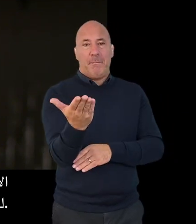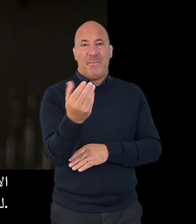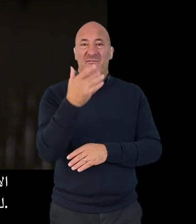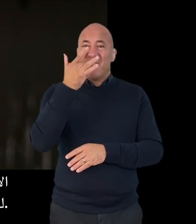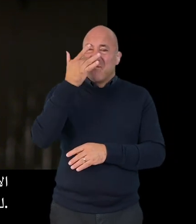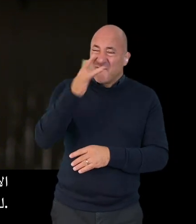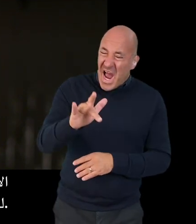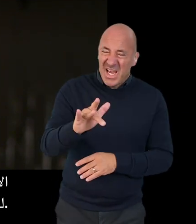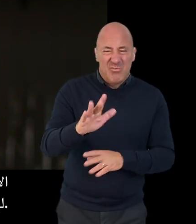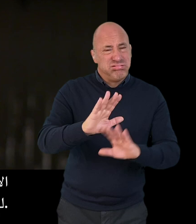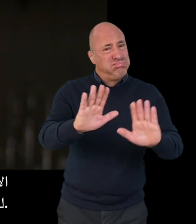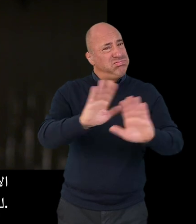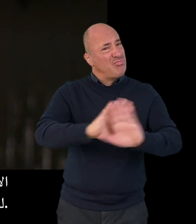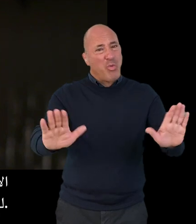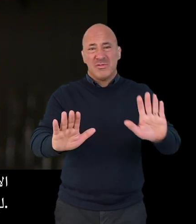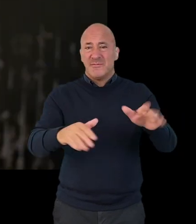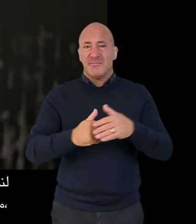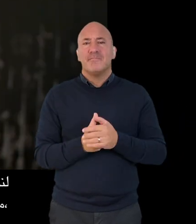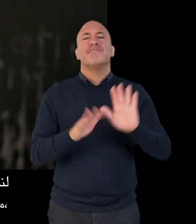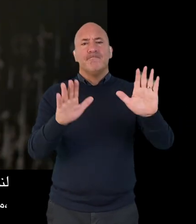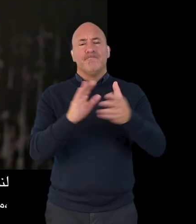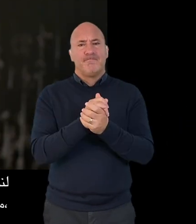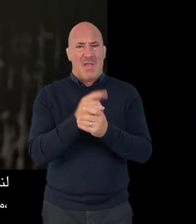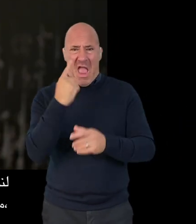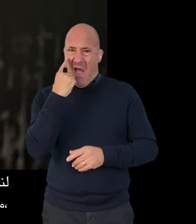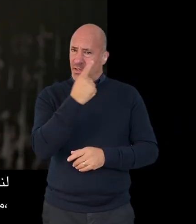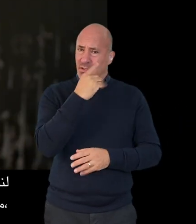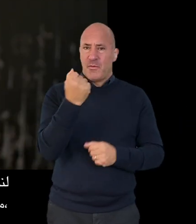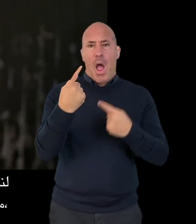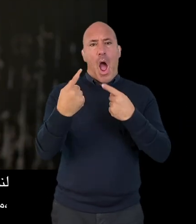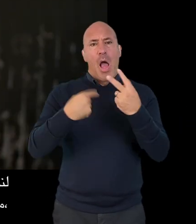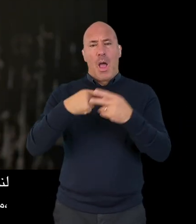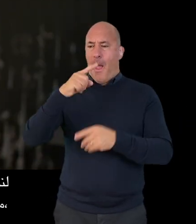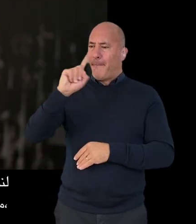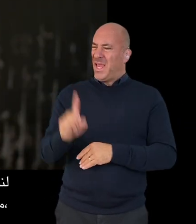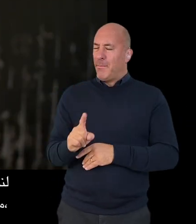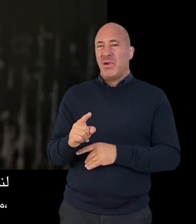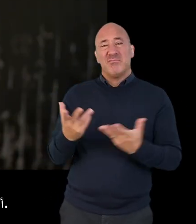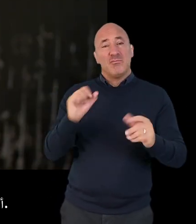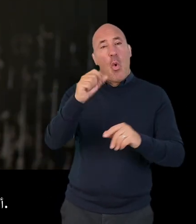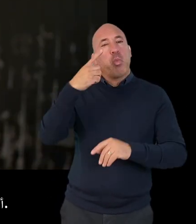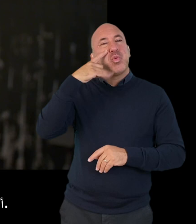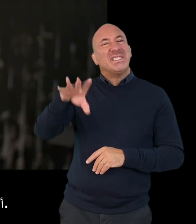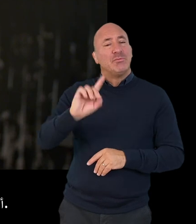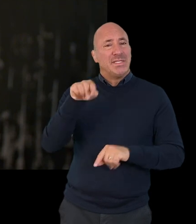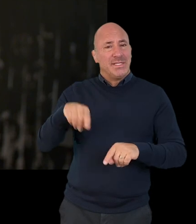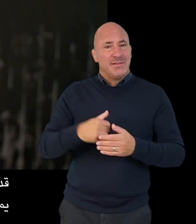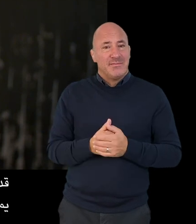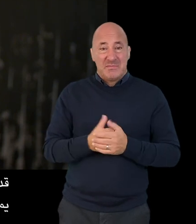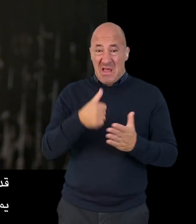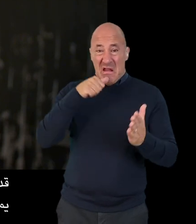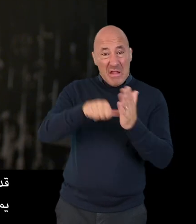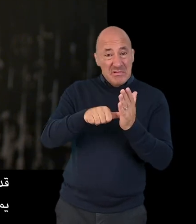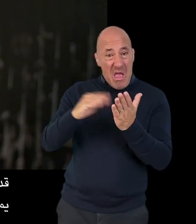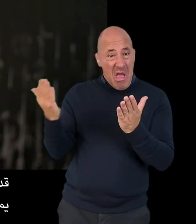but fake evidence is never a good idea. So let's look first at evidence from other people, your witnesses. You can